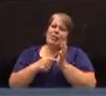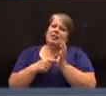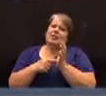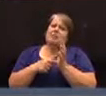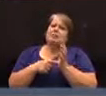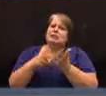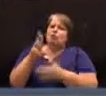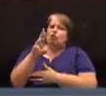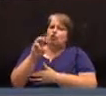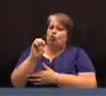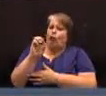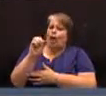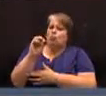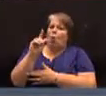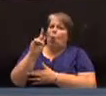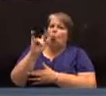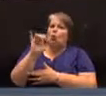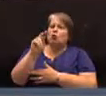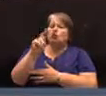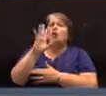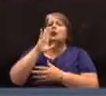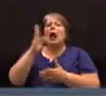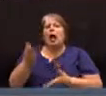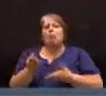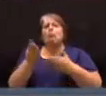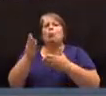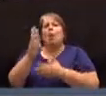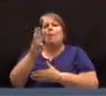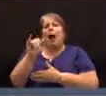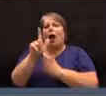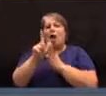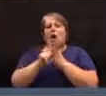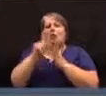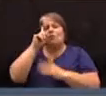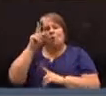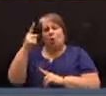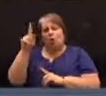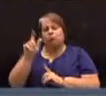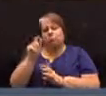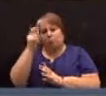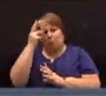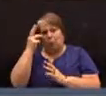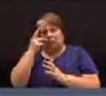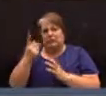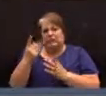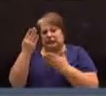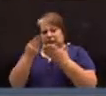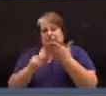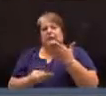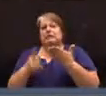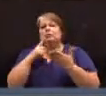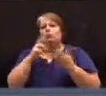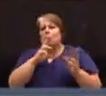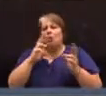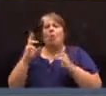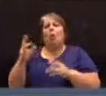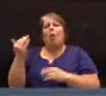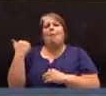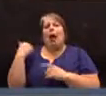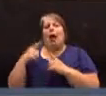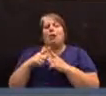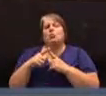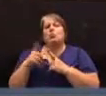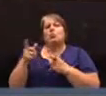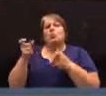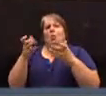and shall propose bylaws in furtherance of its purpose. The committee shall report back to representative